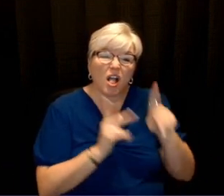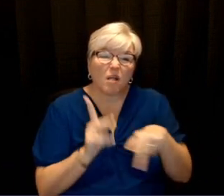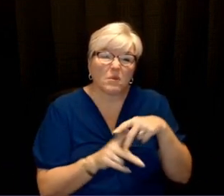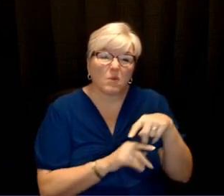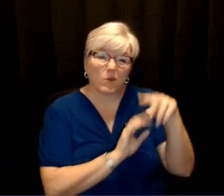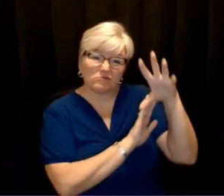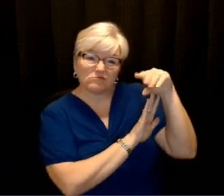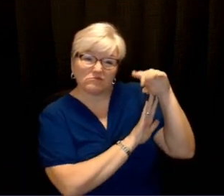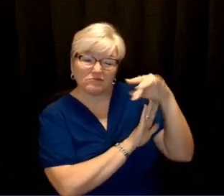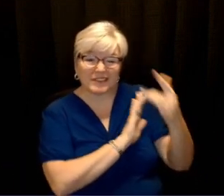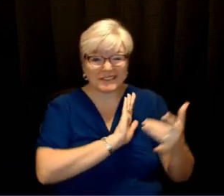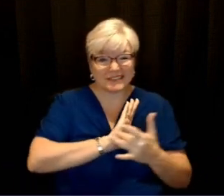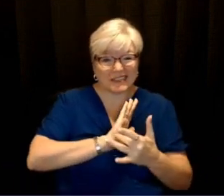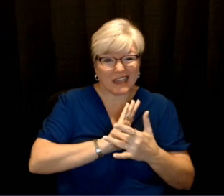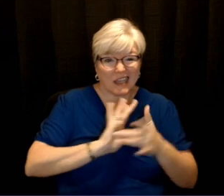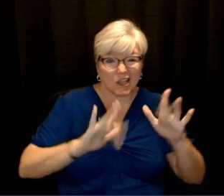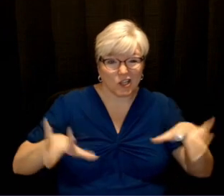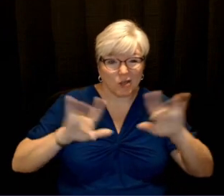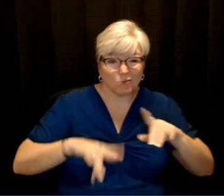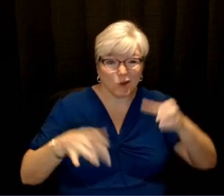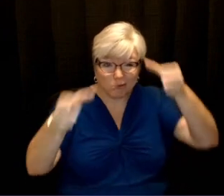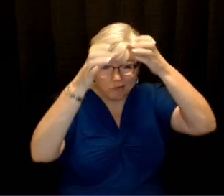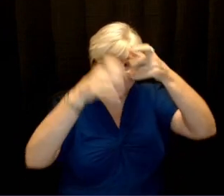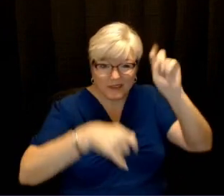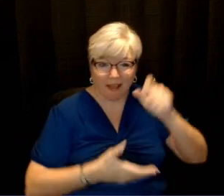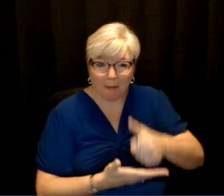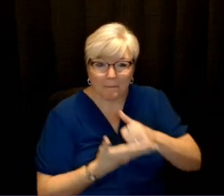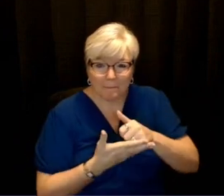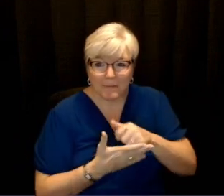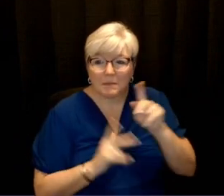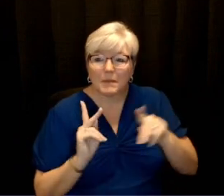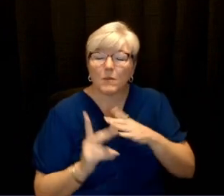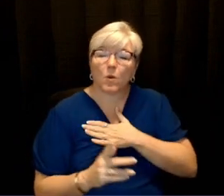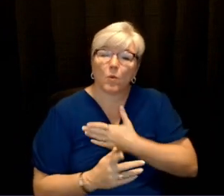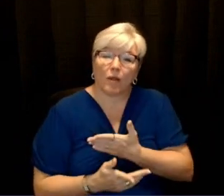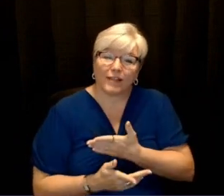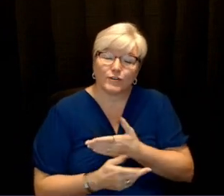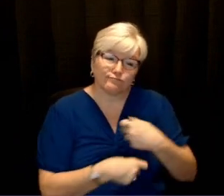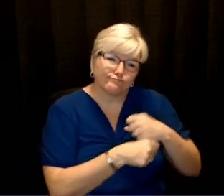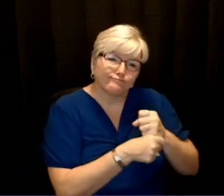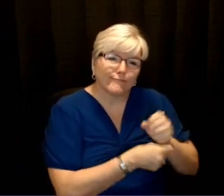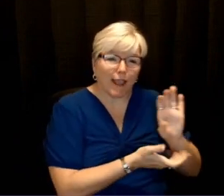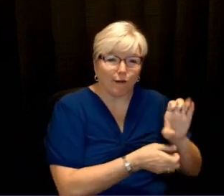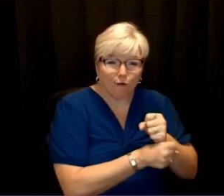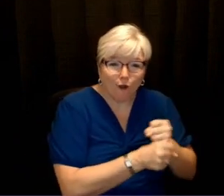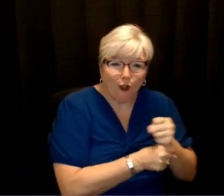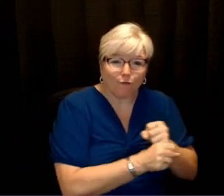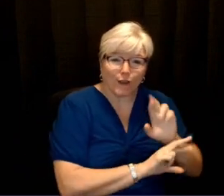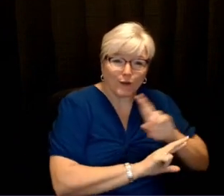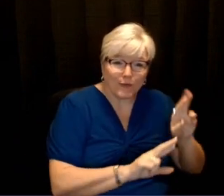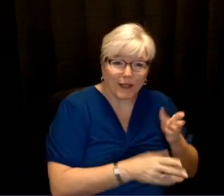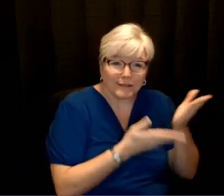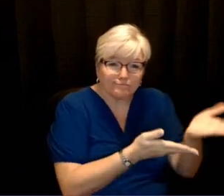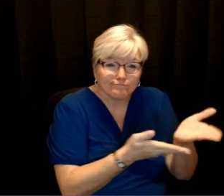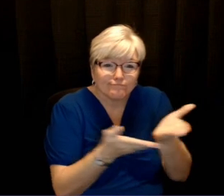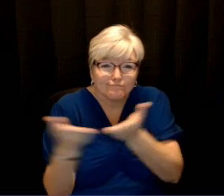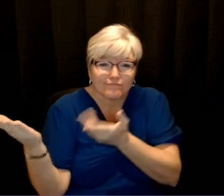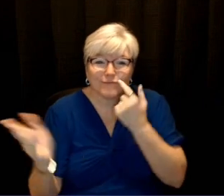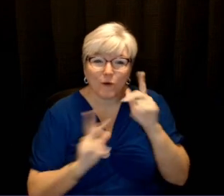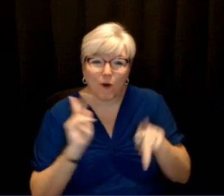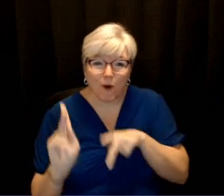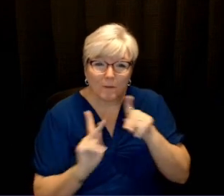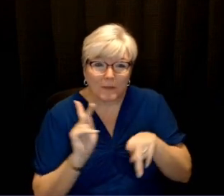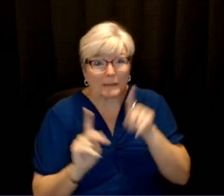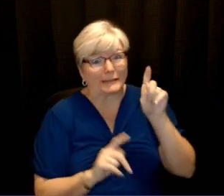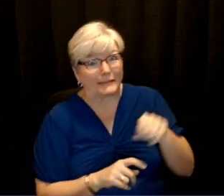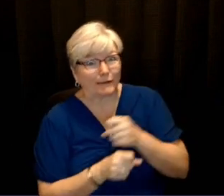and live stream tech support. We need folks who will be willing to serve coffee to prepare it and also serve it for those